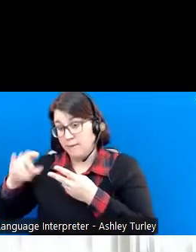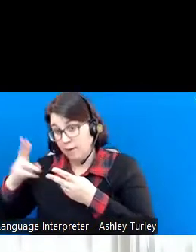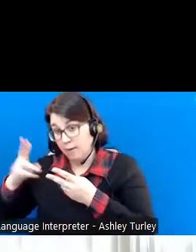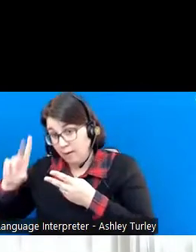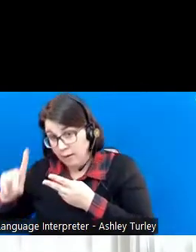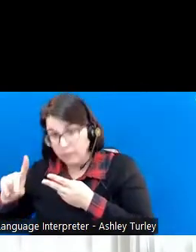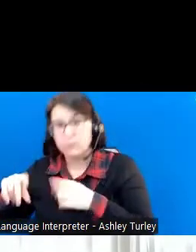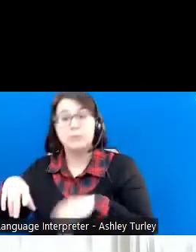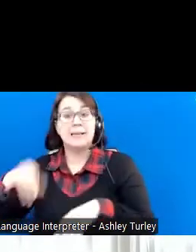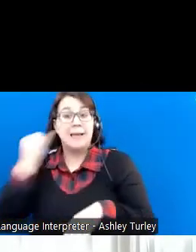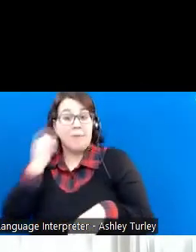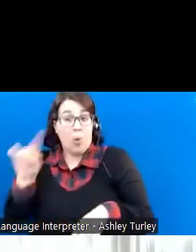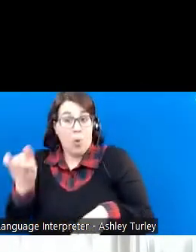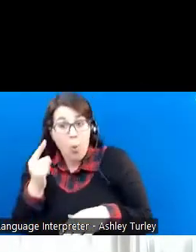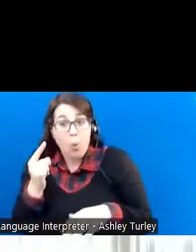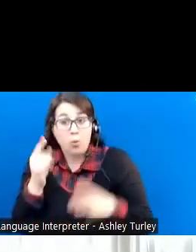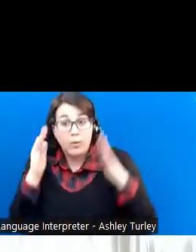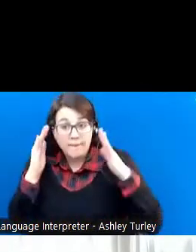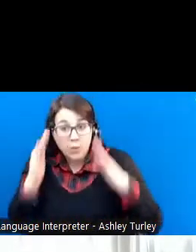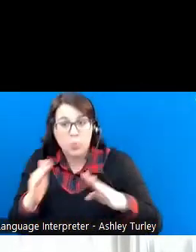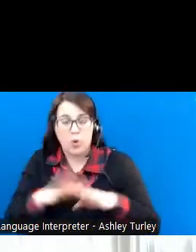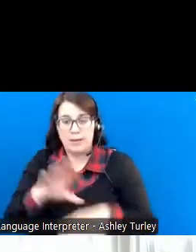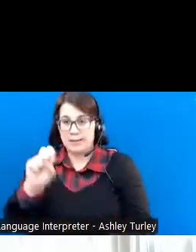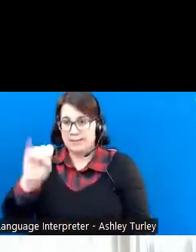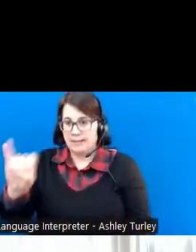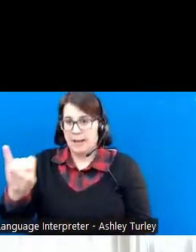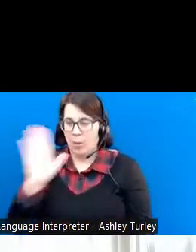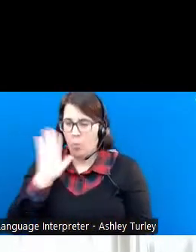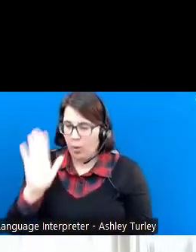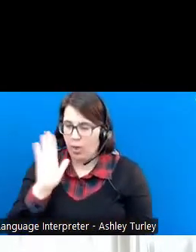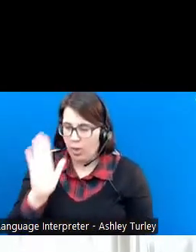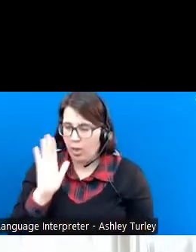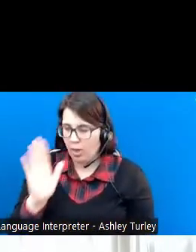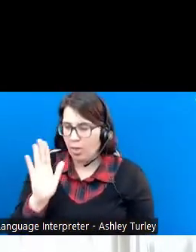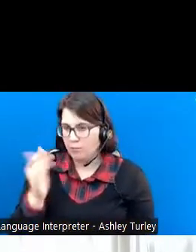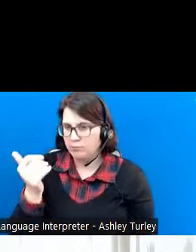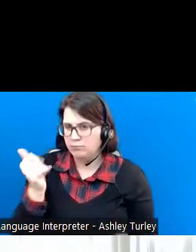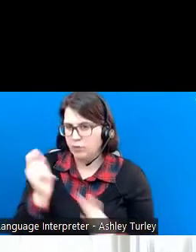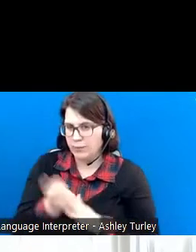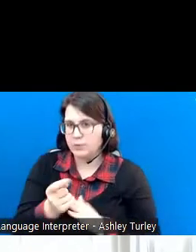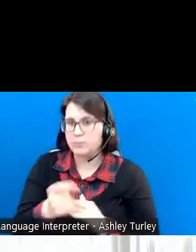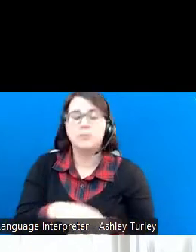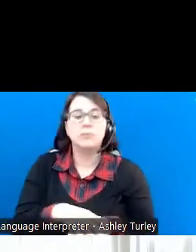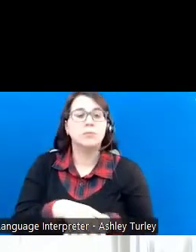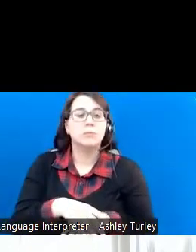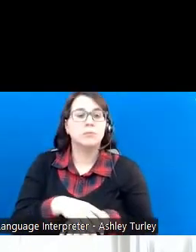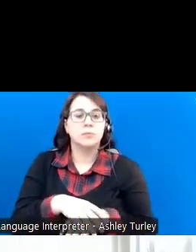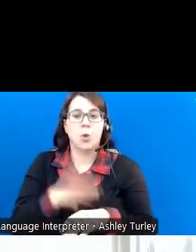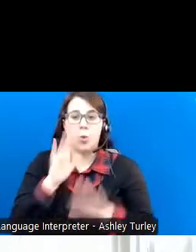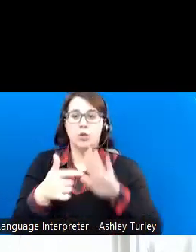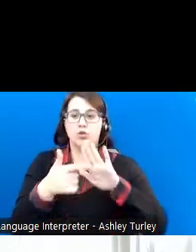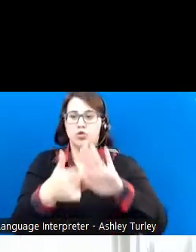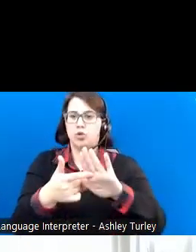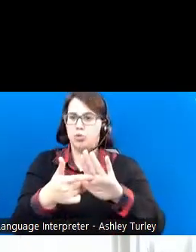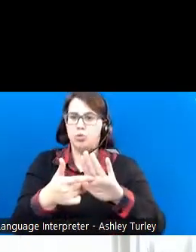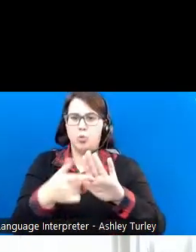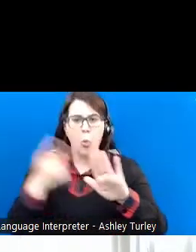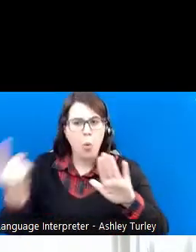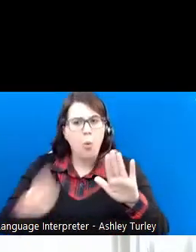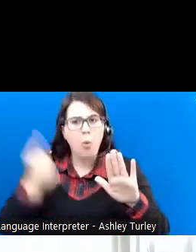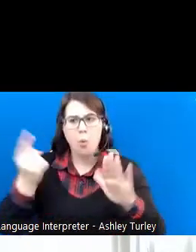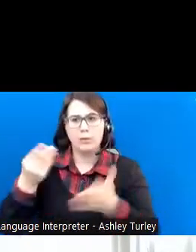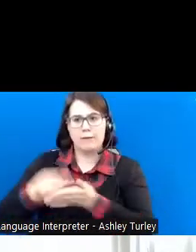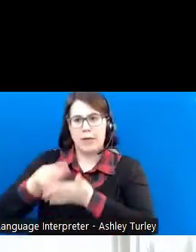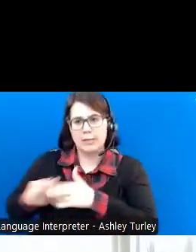benefits, which we will look at here in just a minute, I'm going to show you that you will always be financially